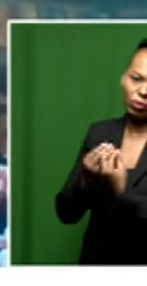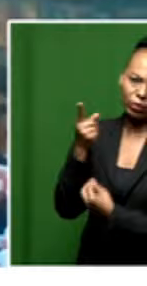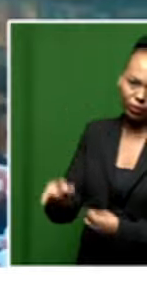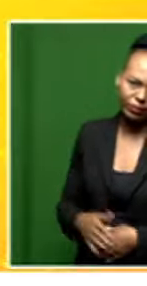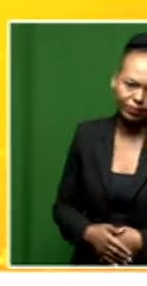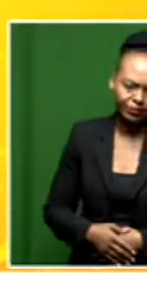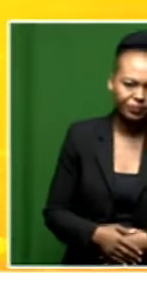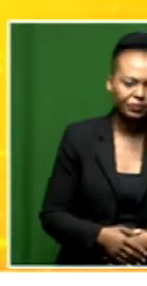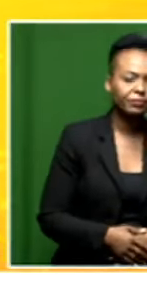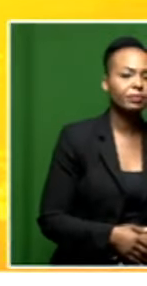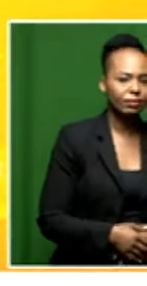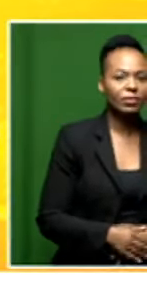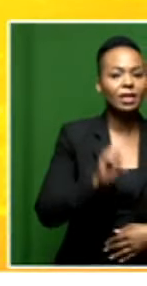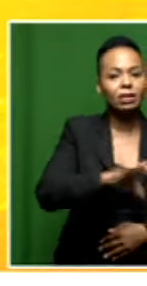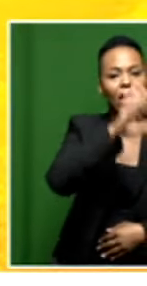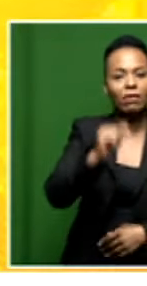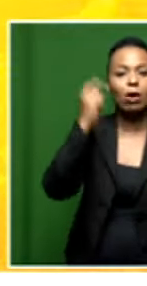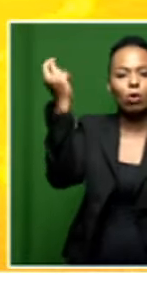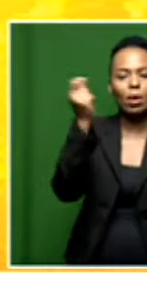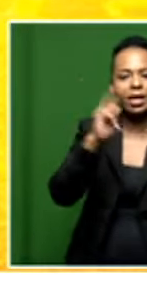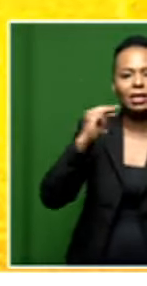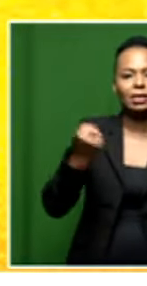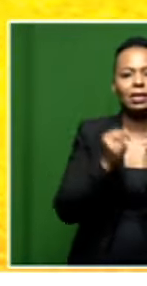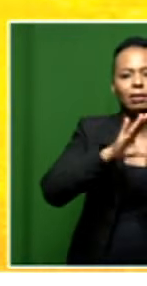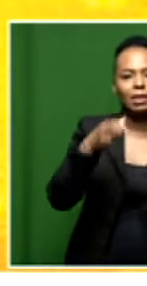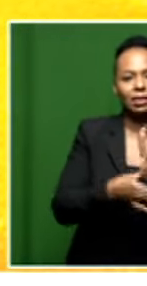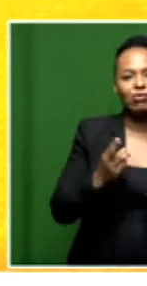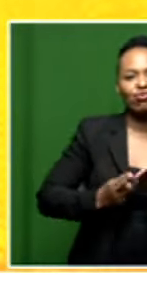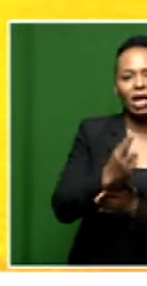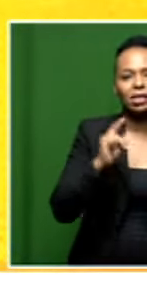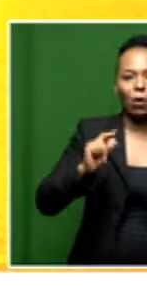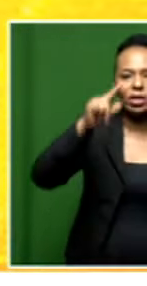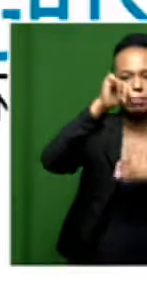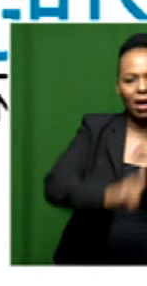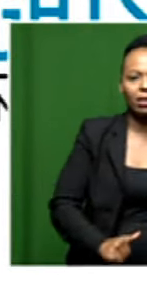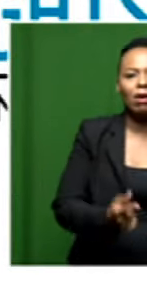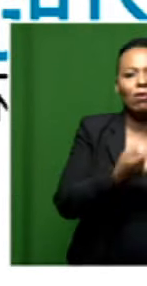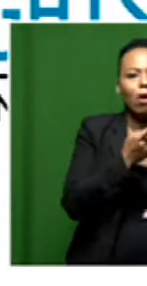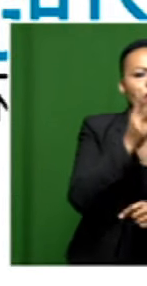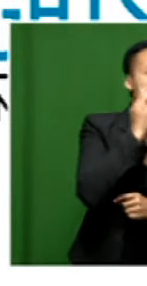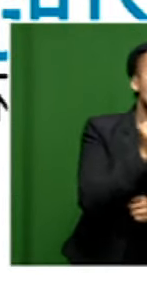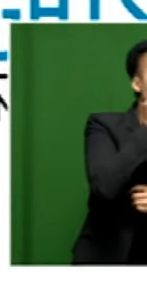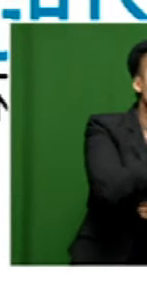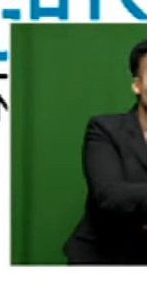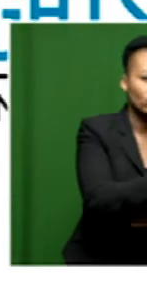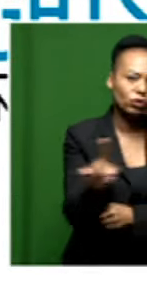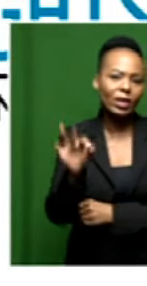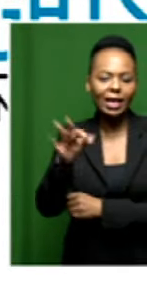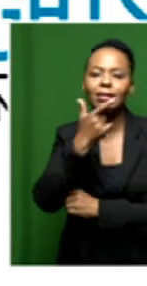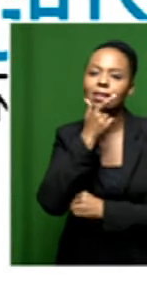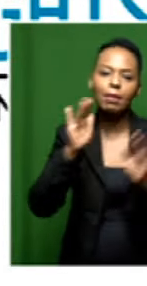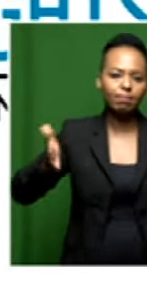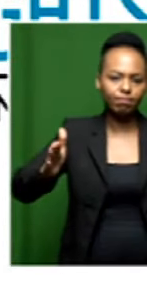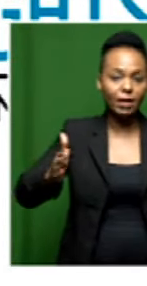Well, South Africa commemorates National Disability Rights Awareness Month annually between the 3rd of November and the 3rd of December.